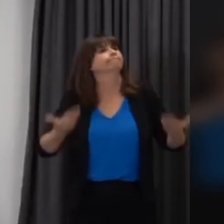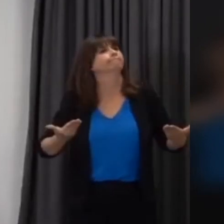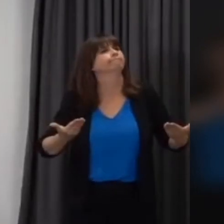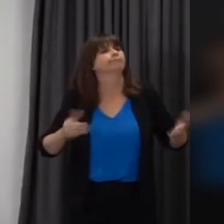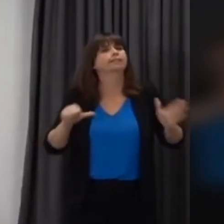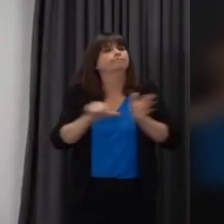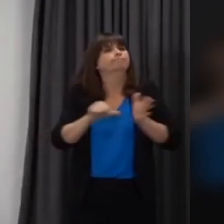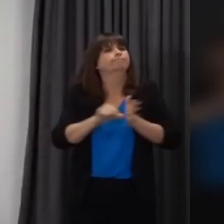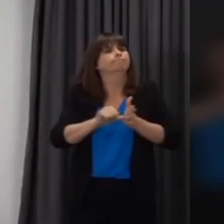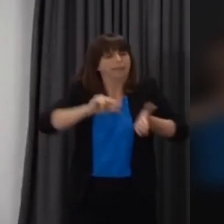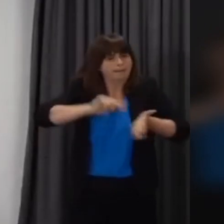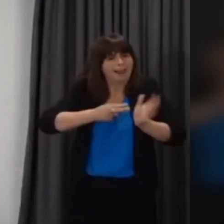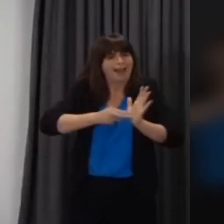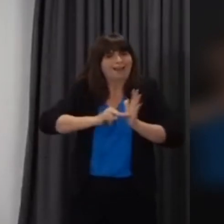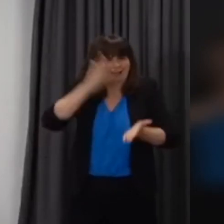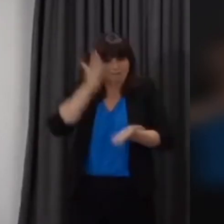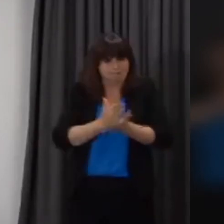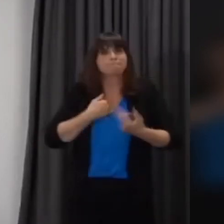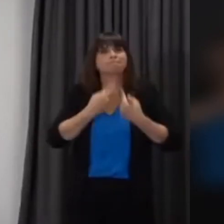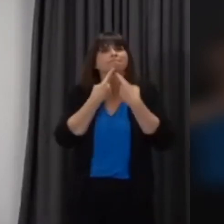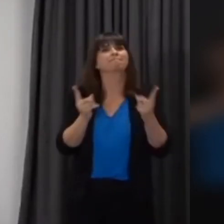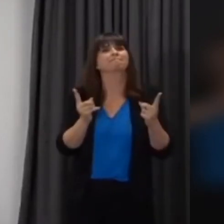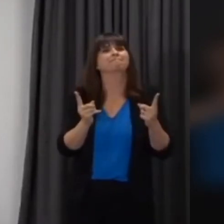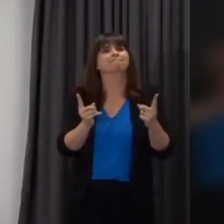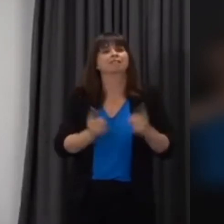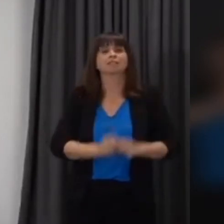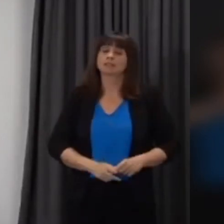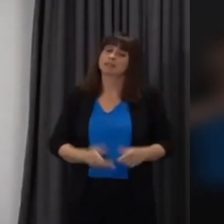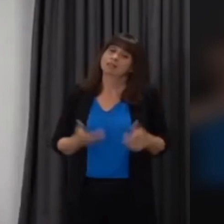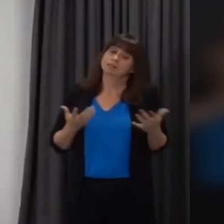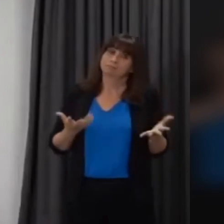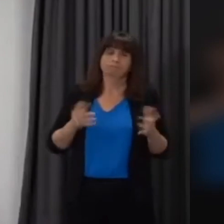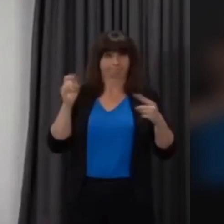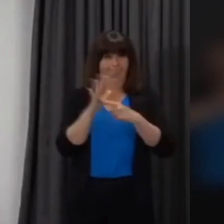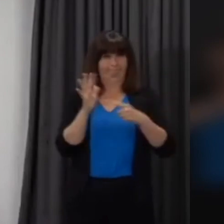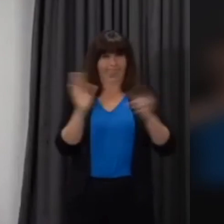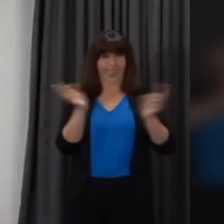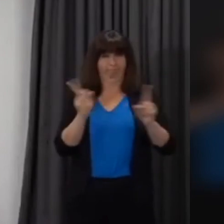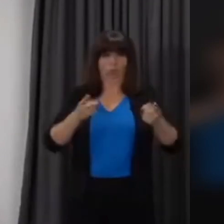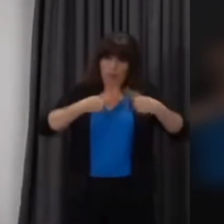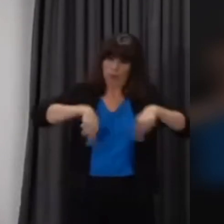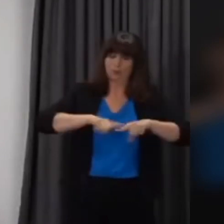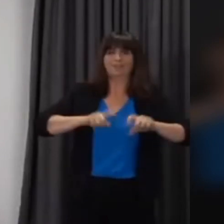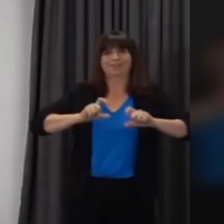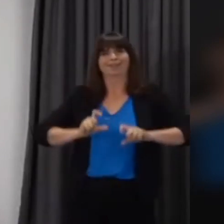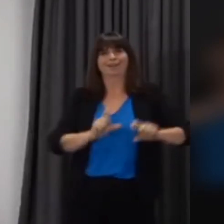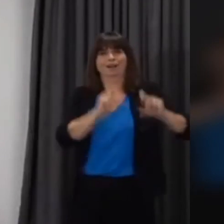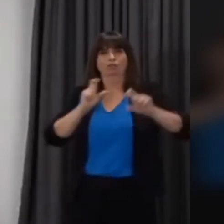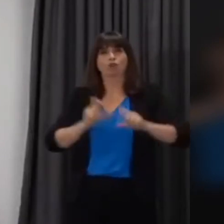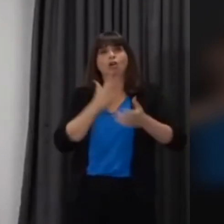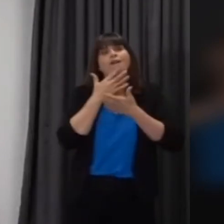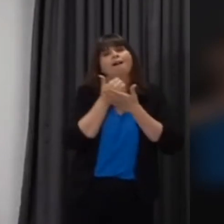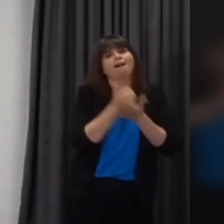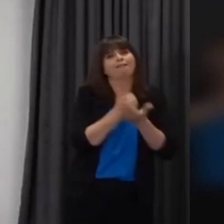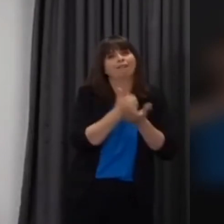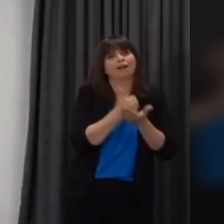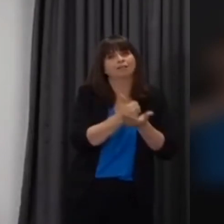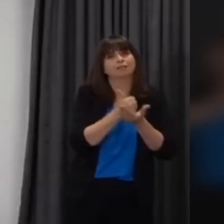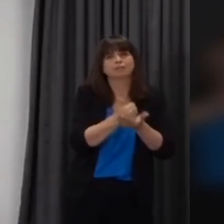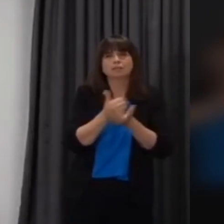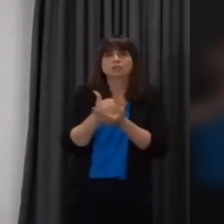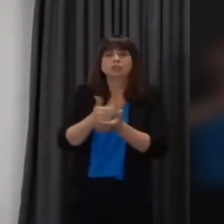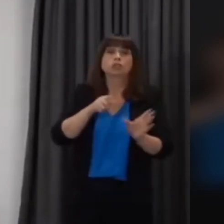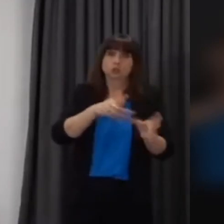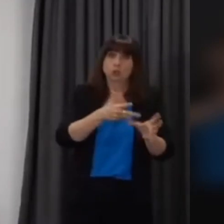like uh what's really important uh is that we continue at this stage to provide ongoing advice to year 11 students